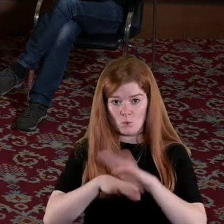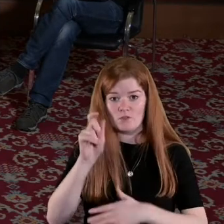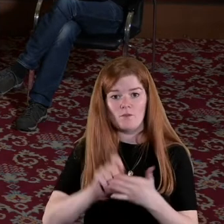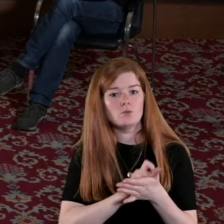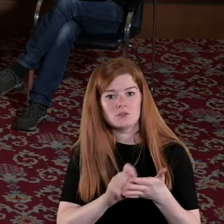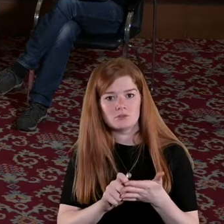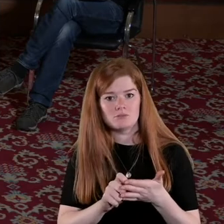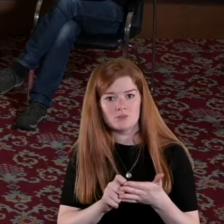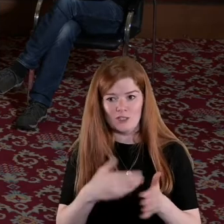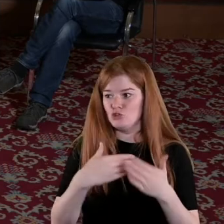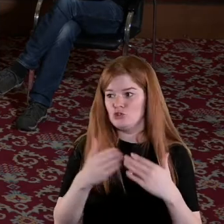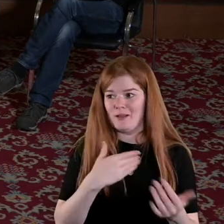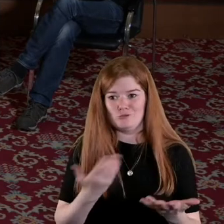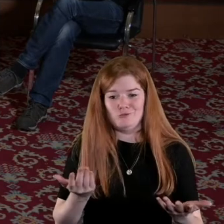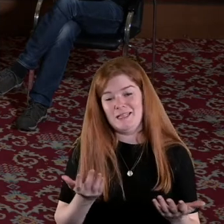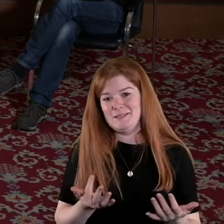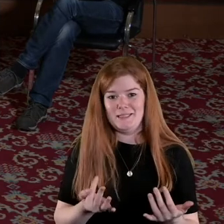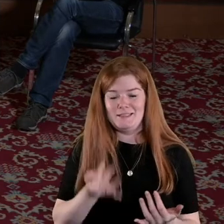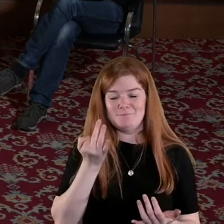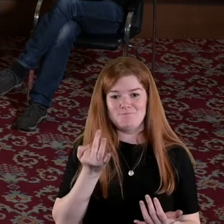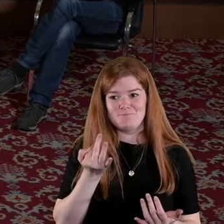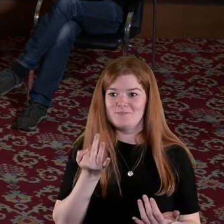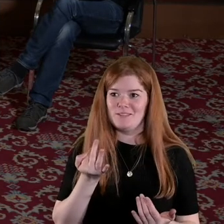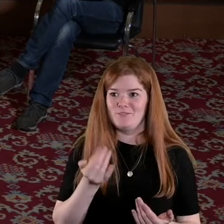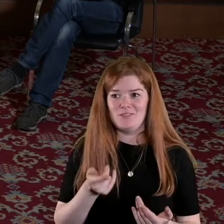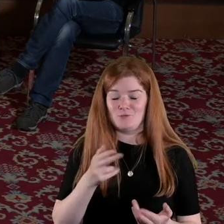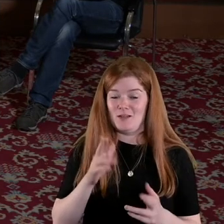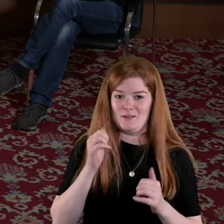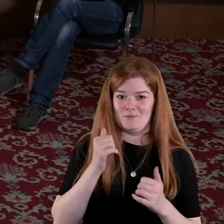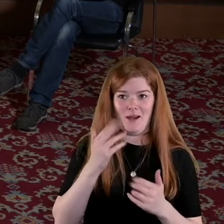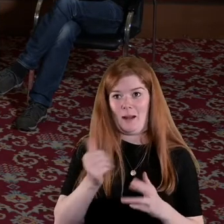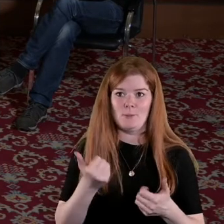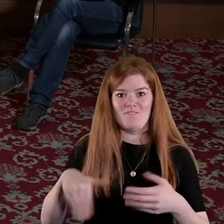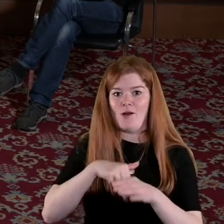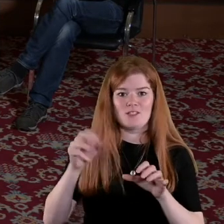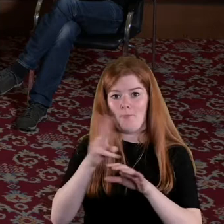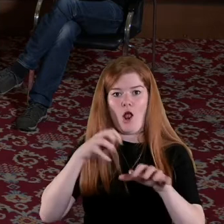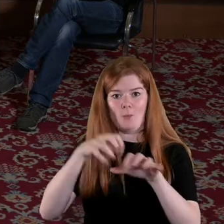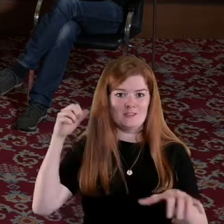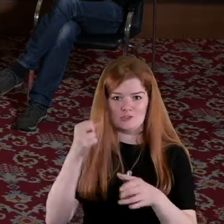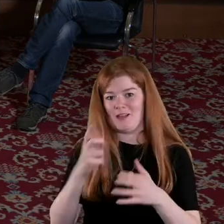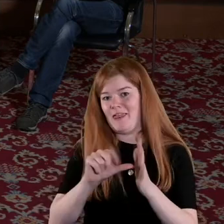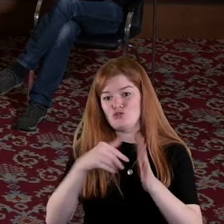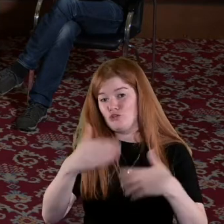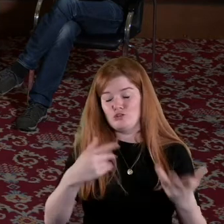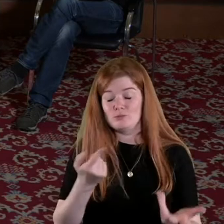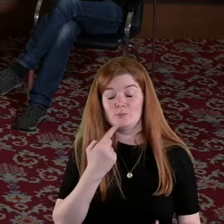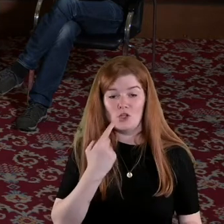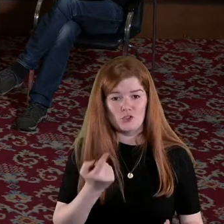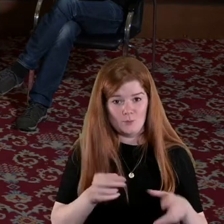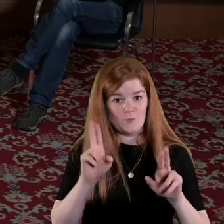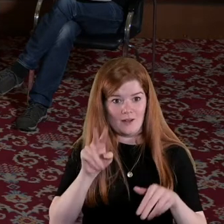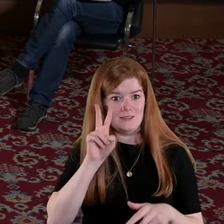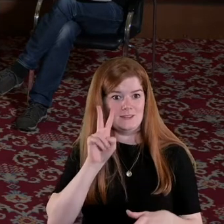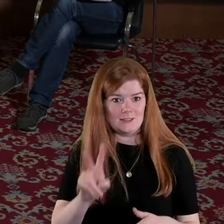never mind be members of parliament or later so you see I